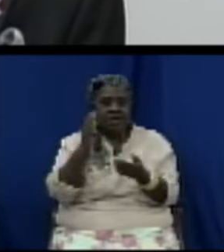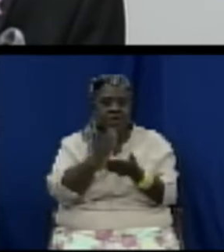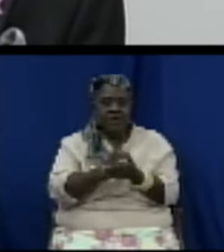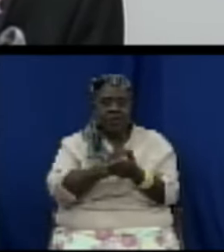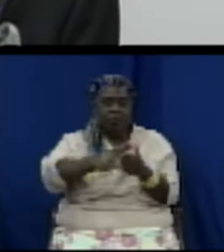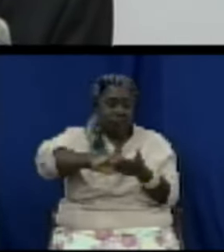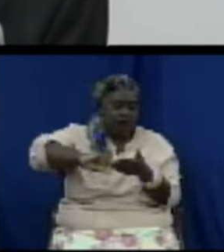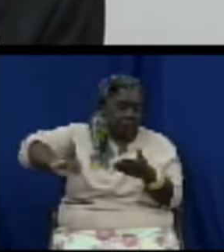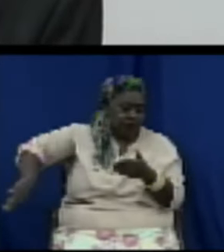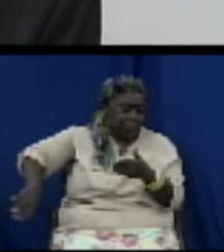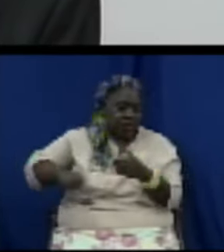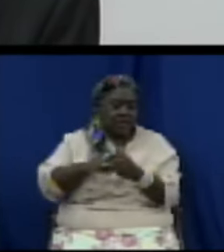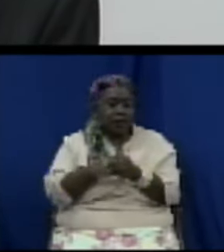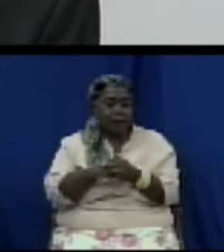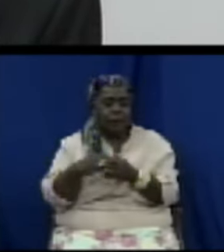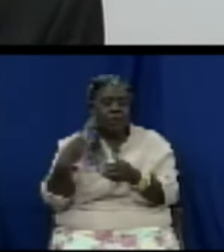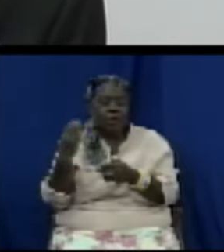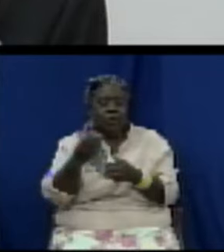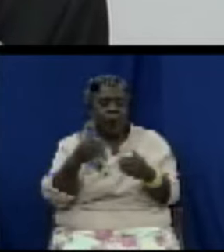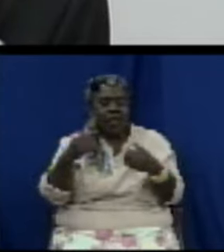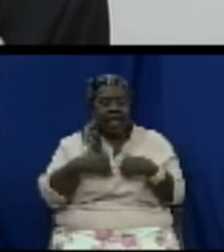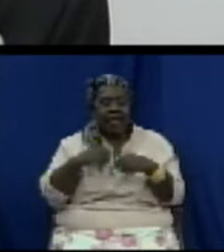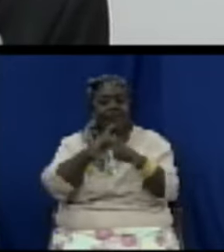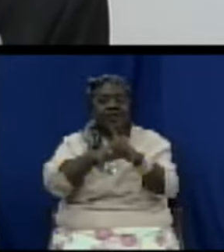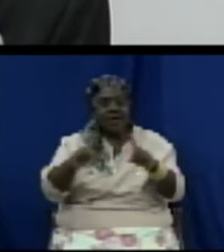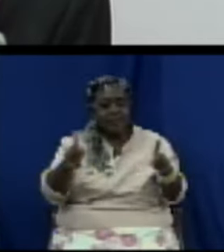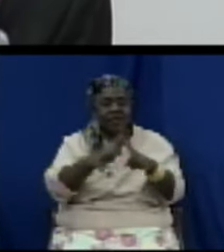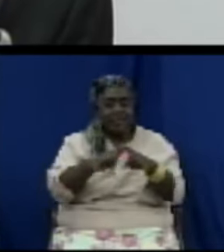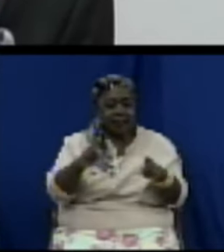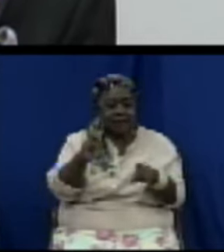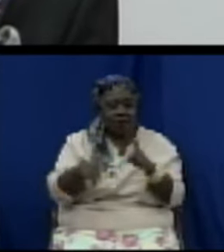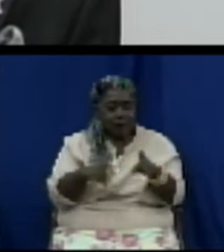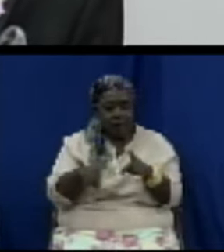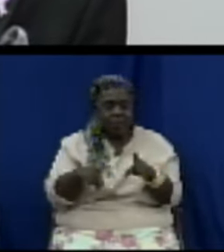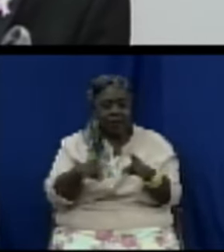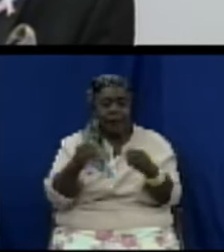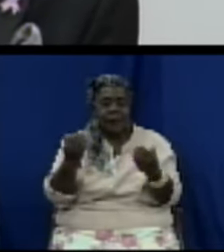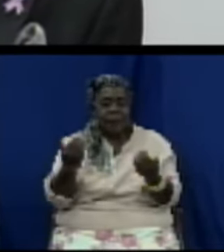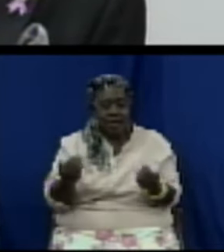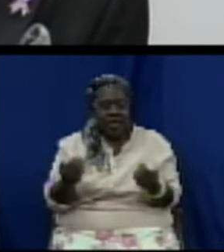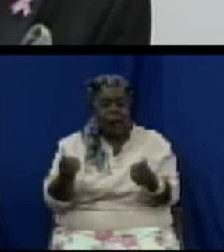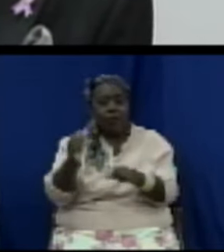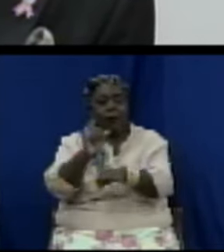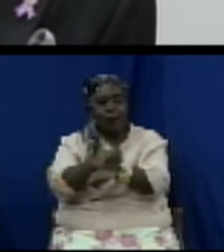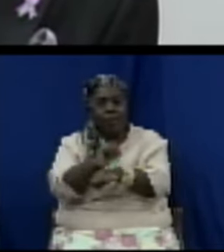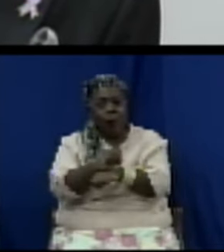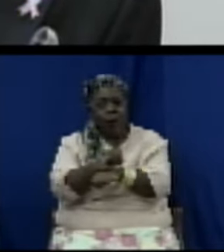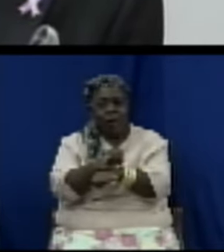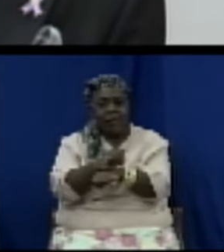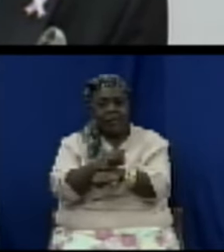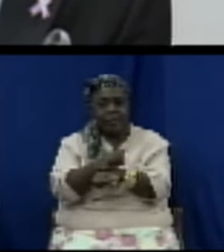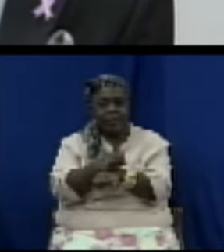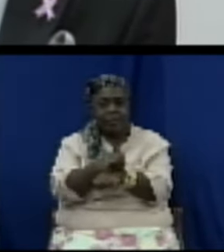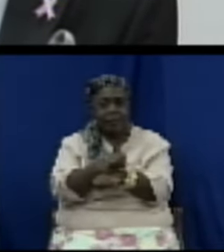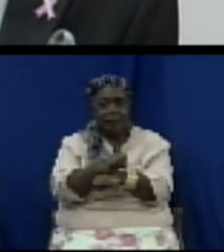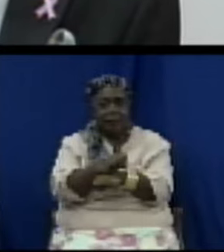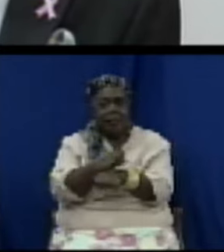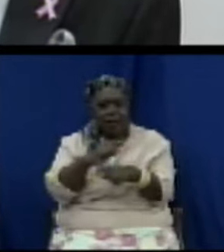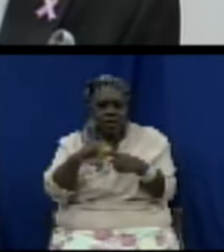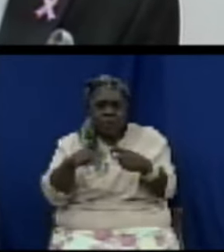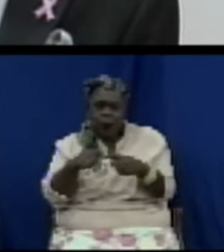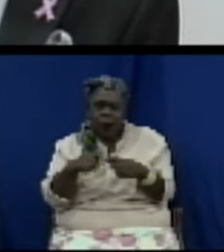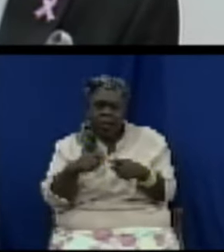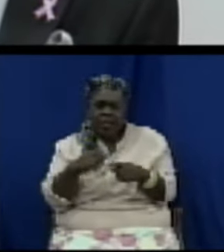a result of appropriate legislative action and so when we from time to time recognize